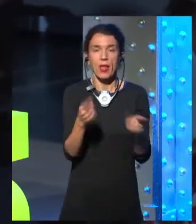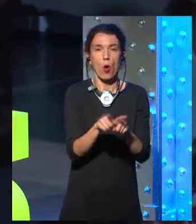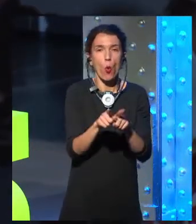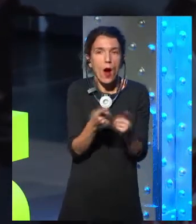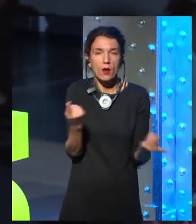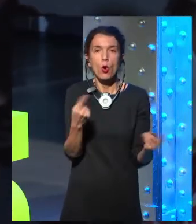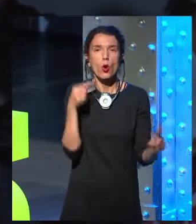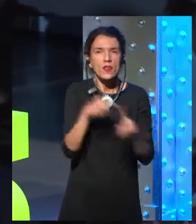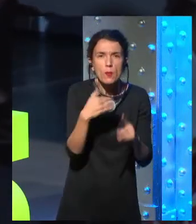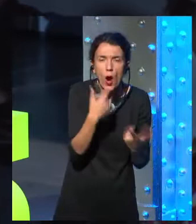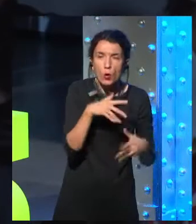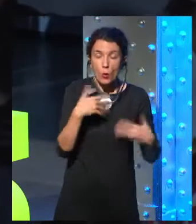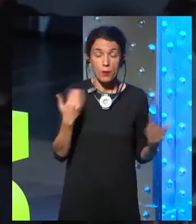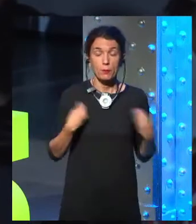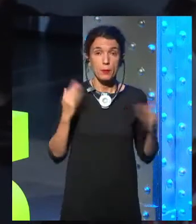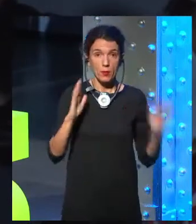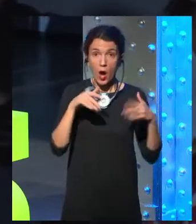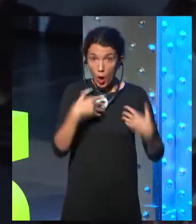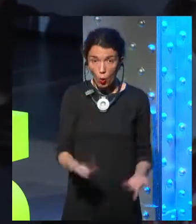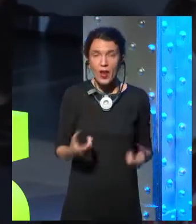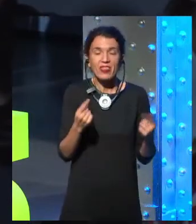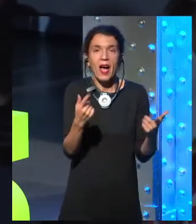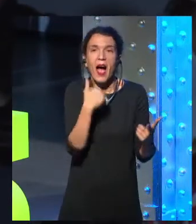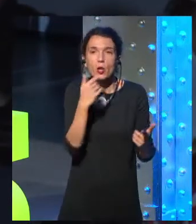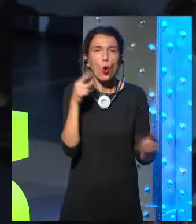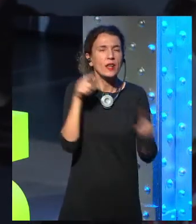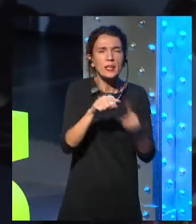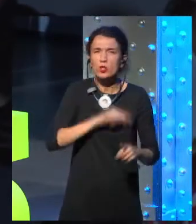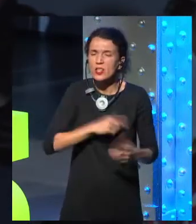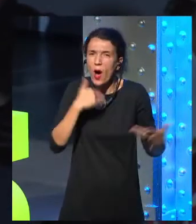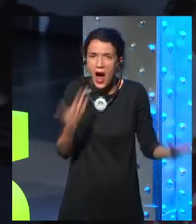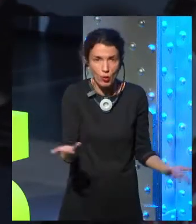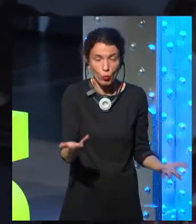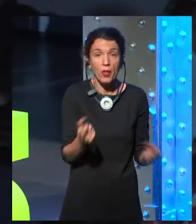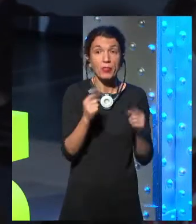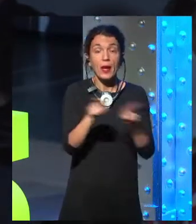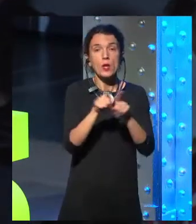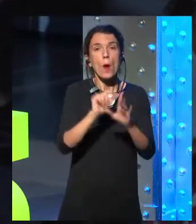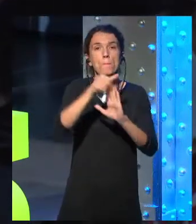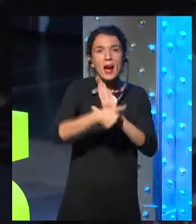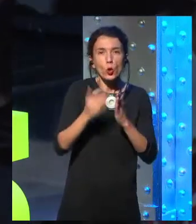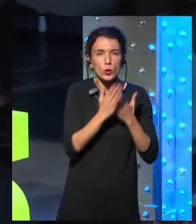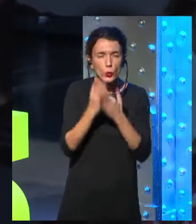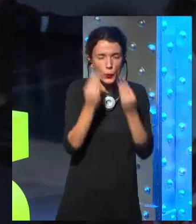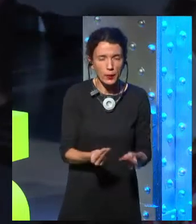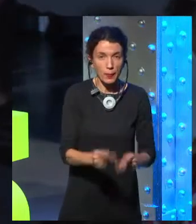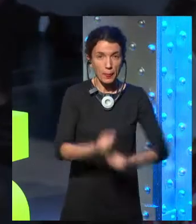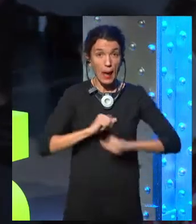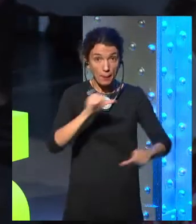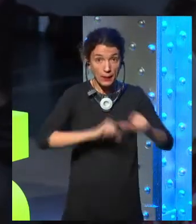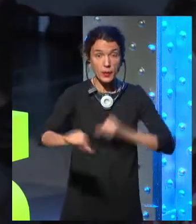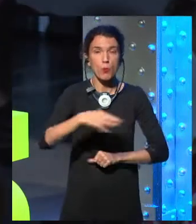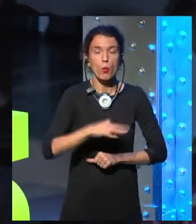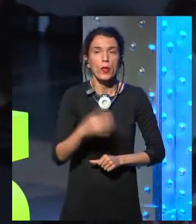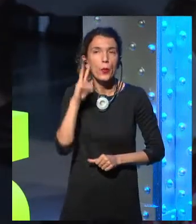And so having even a framework to say, what does it mean when we wake up next to our phones every morning? What does it